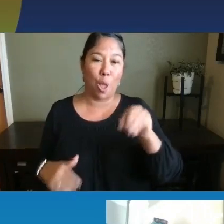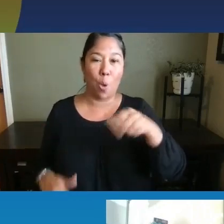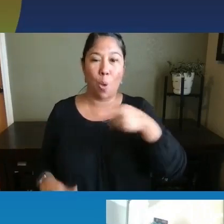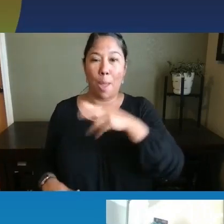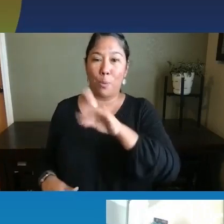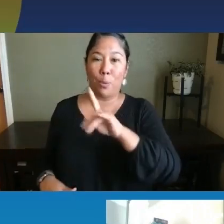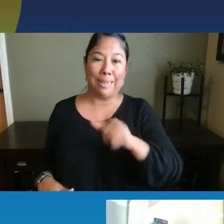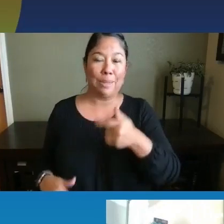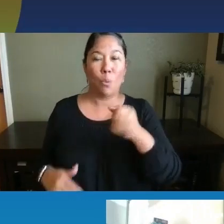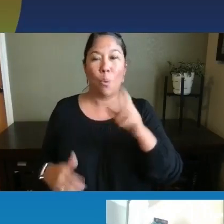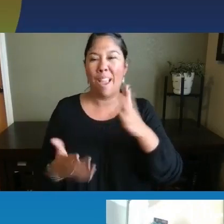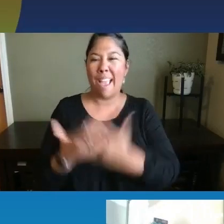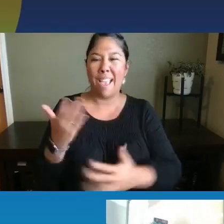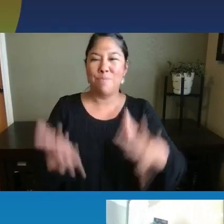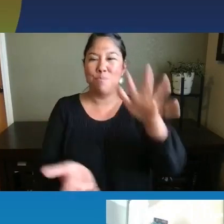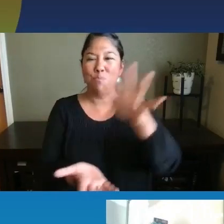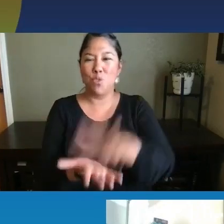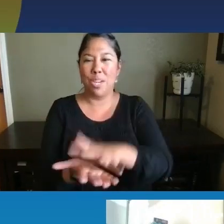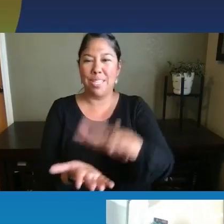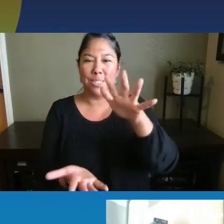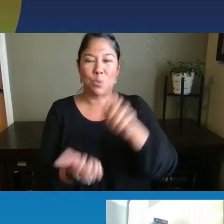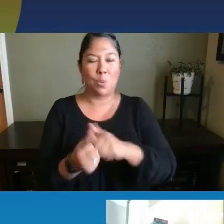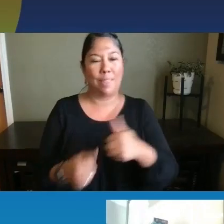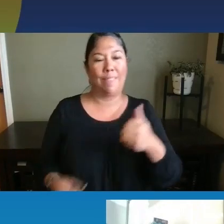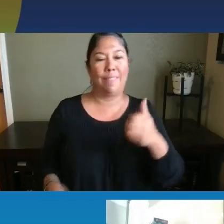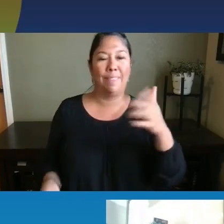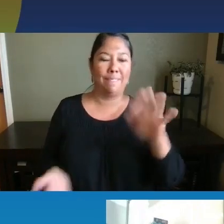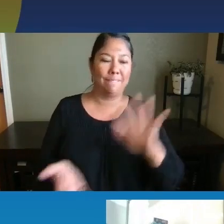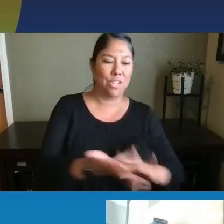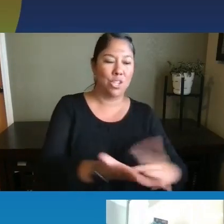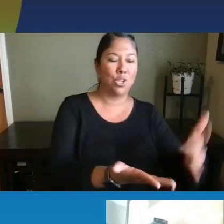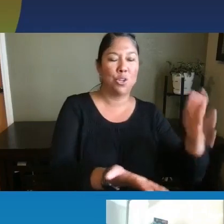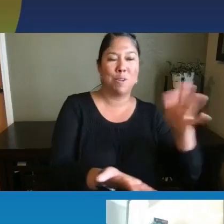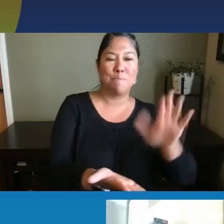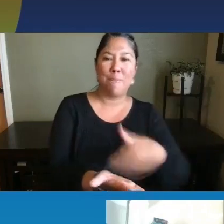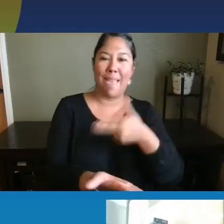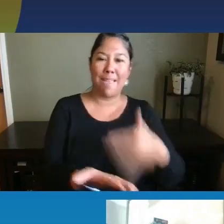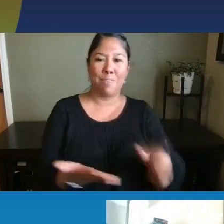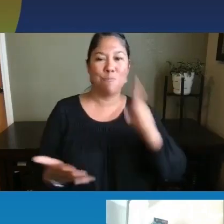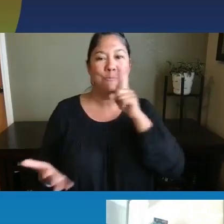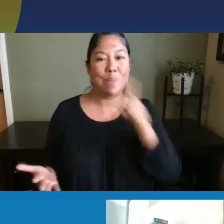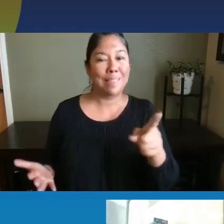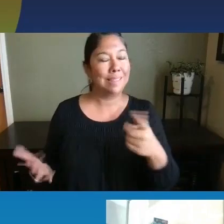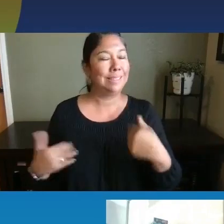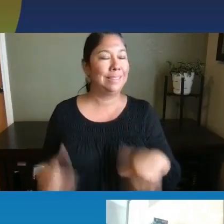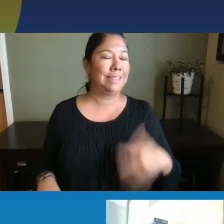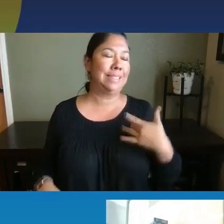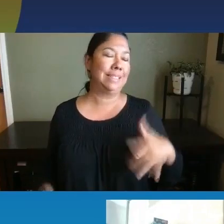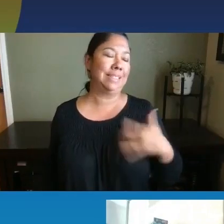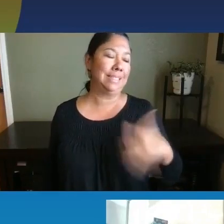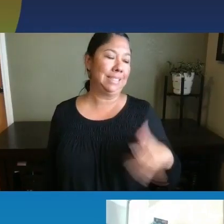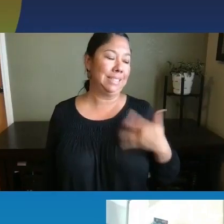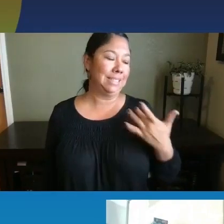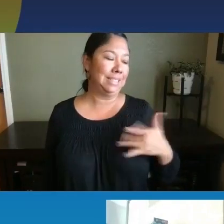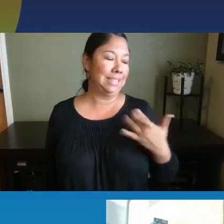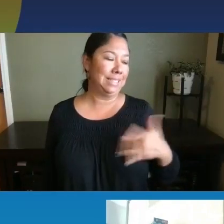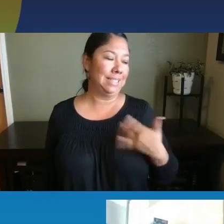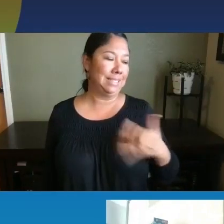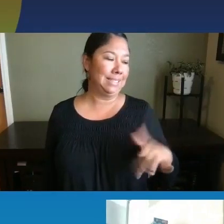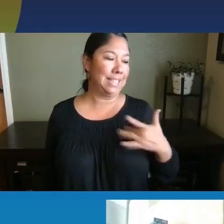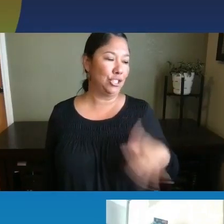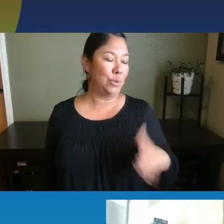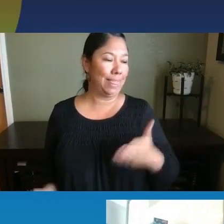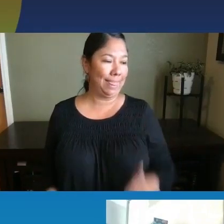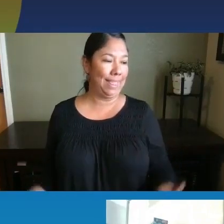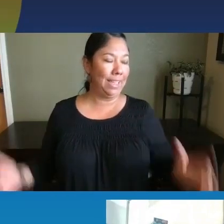you know, handprints with finger paint. Um, it's such a sensory thing, um, is, cause it's usually, you know, such an